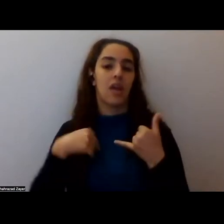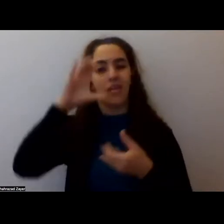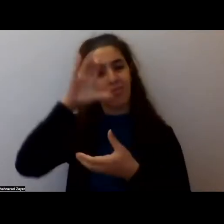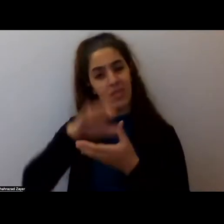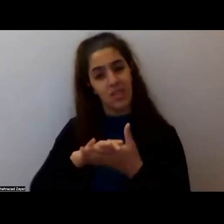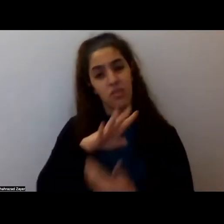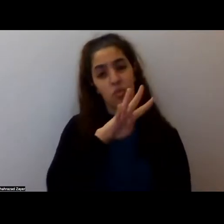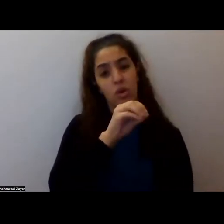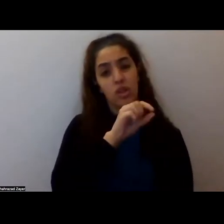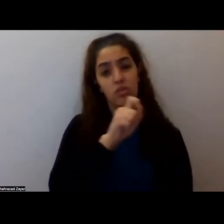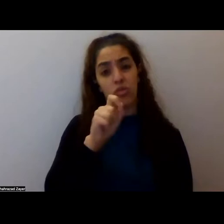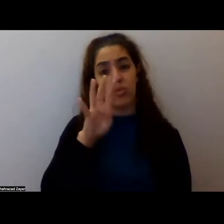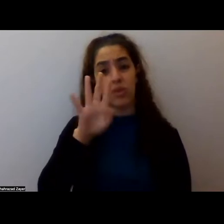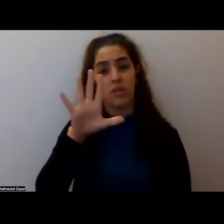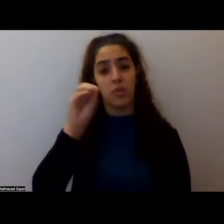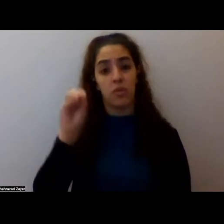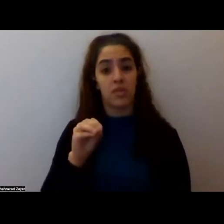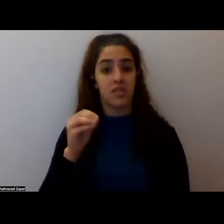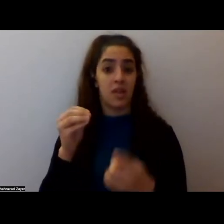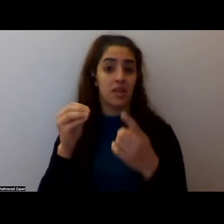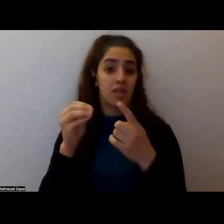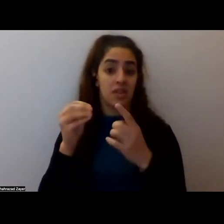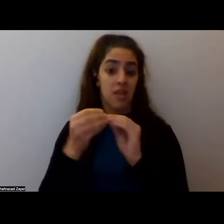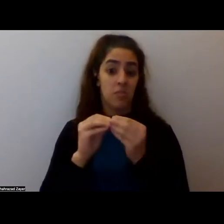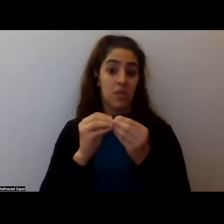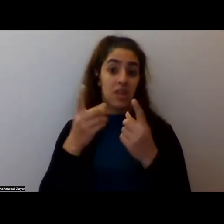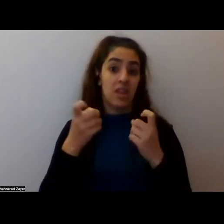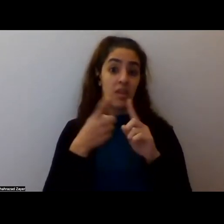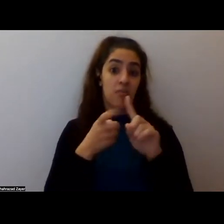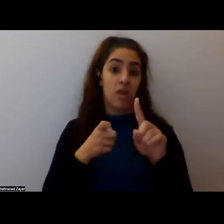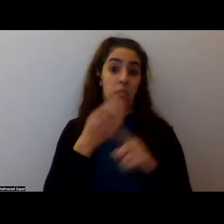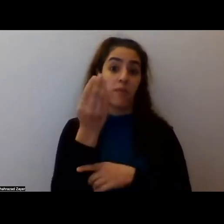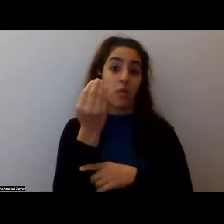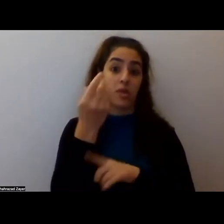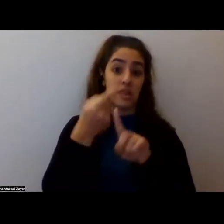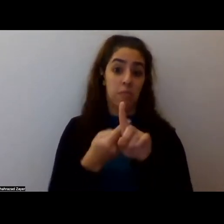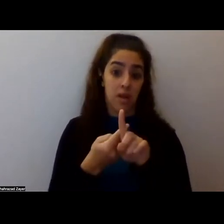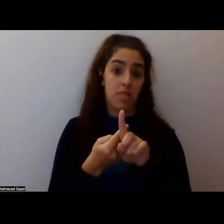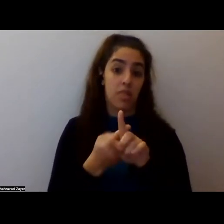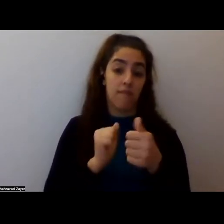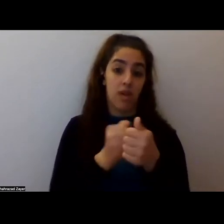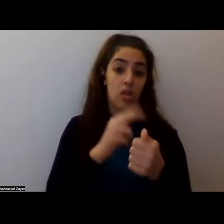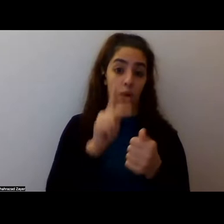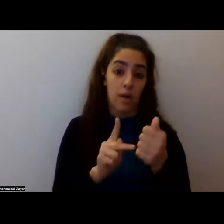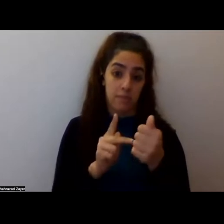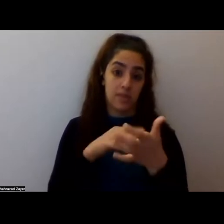number came from a 12-month follow-up, um, or 14-month follow-up study. Um,